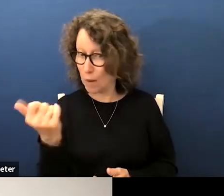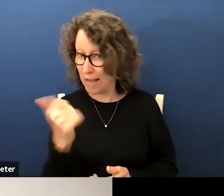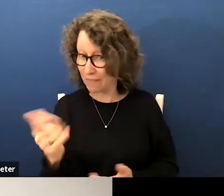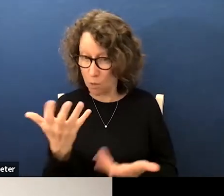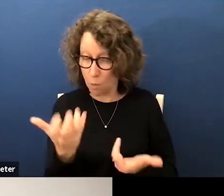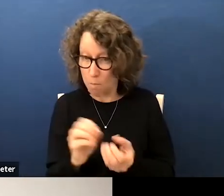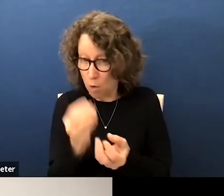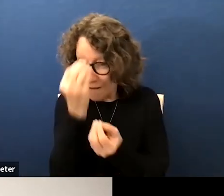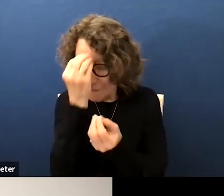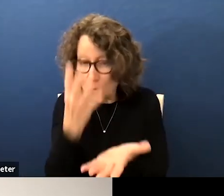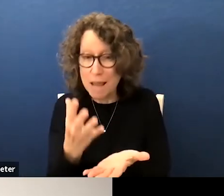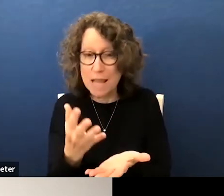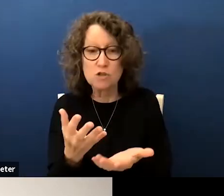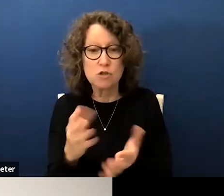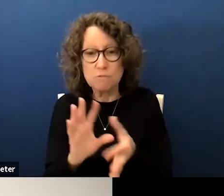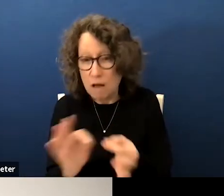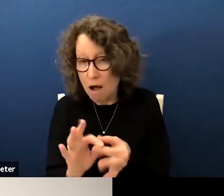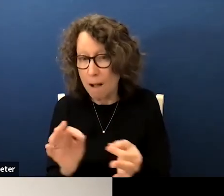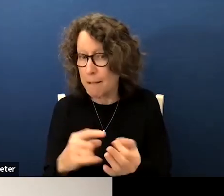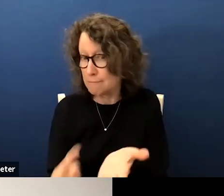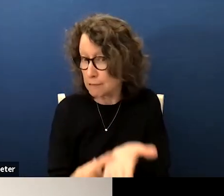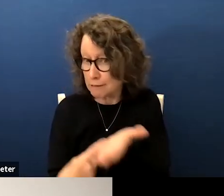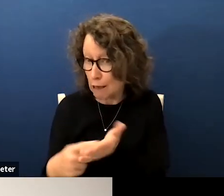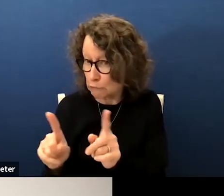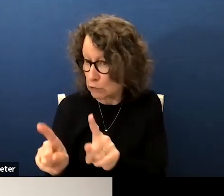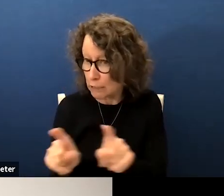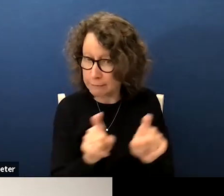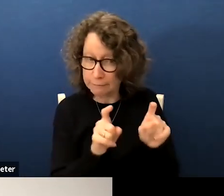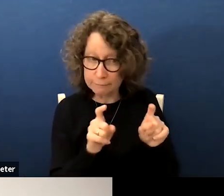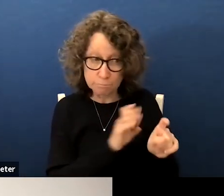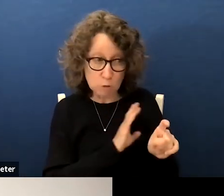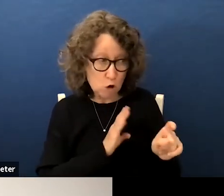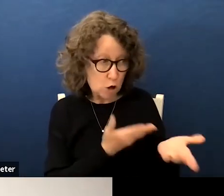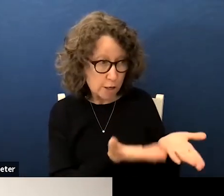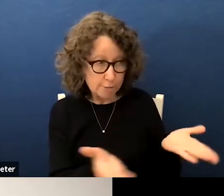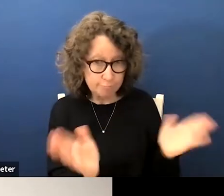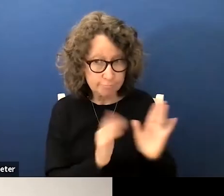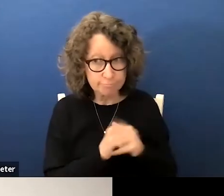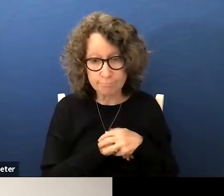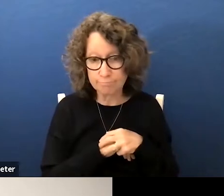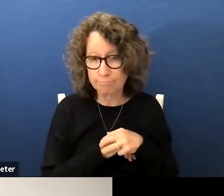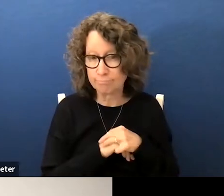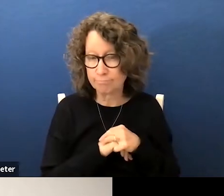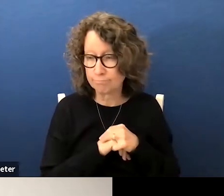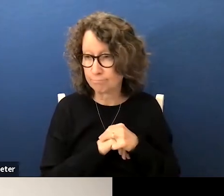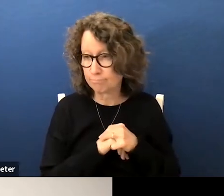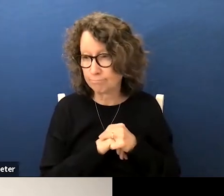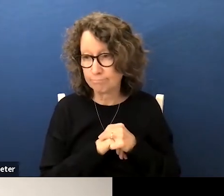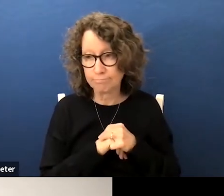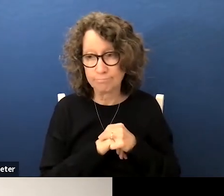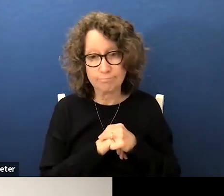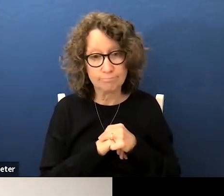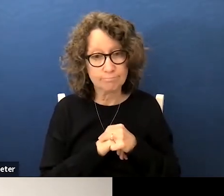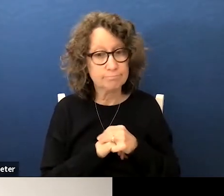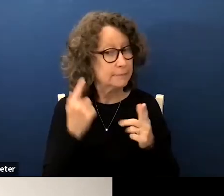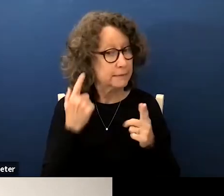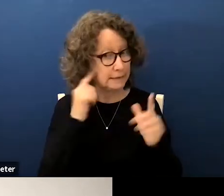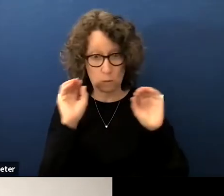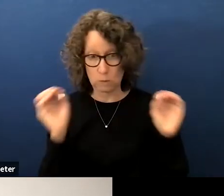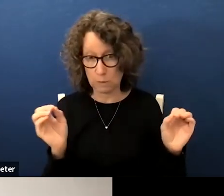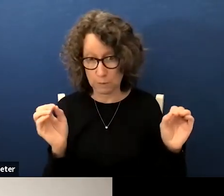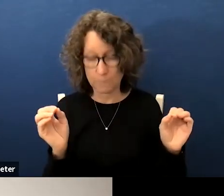more information comments or discussion seeing none